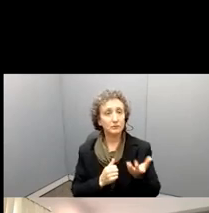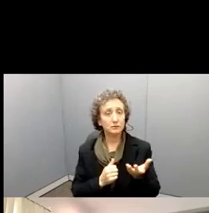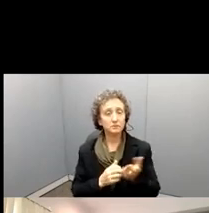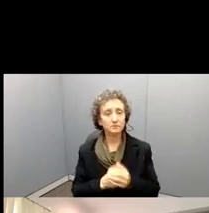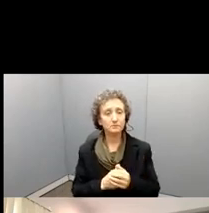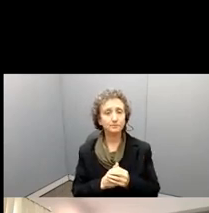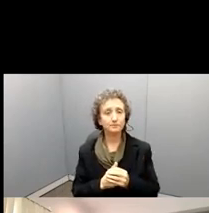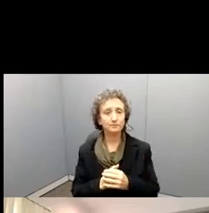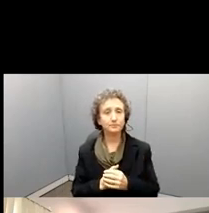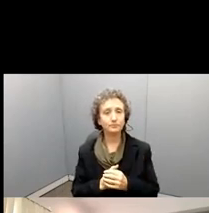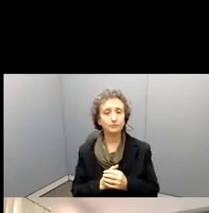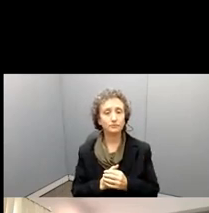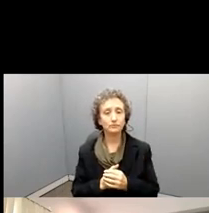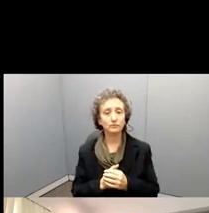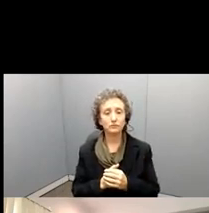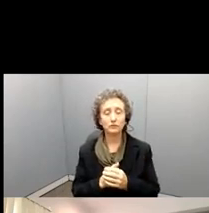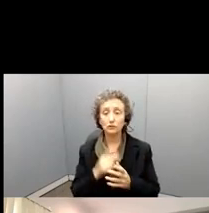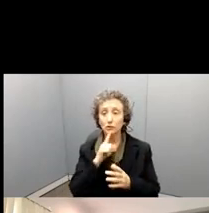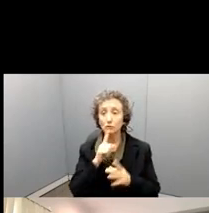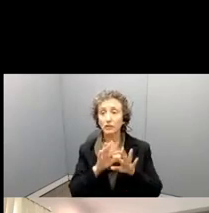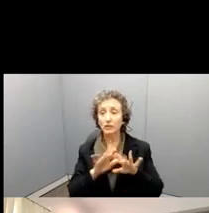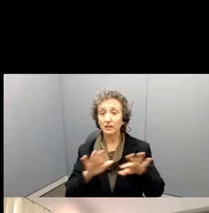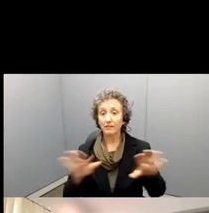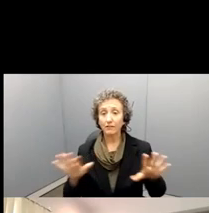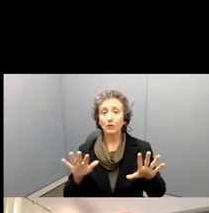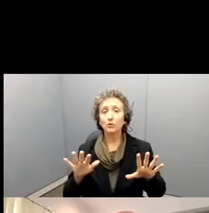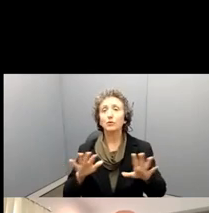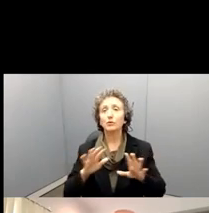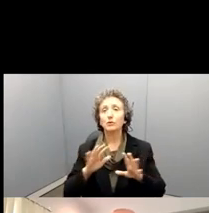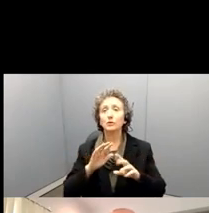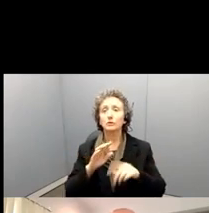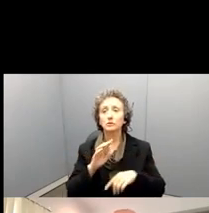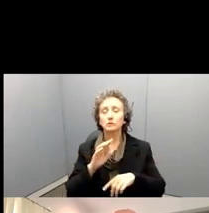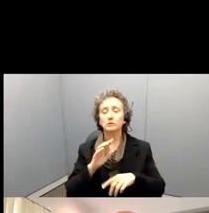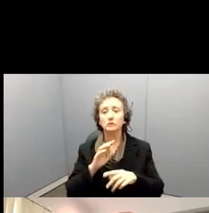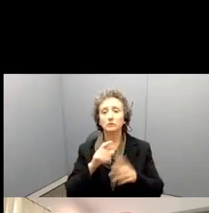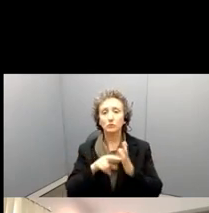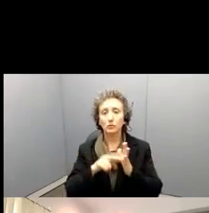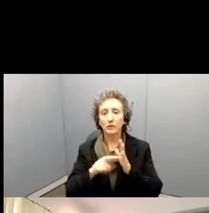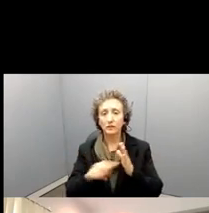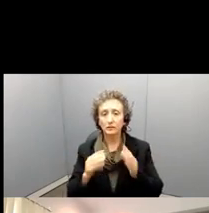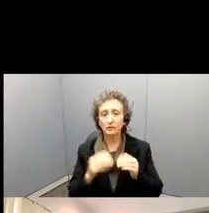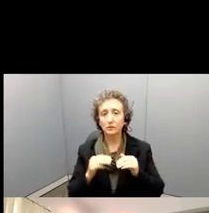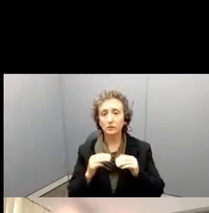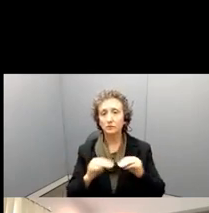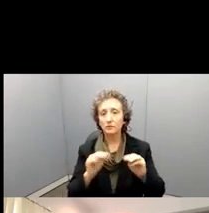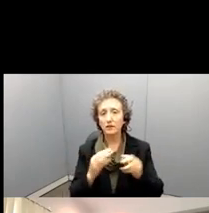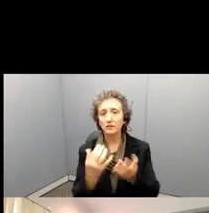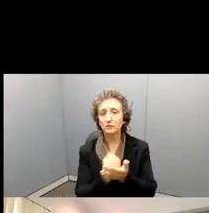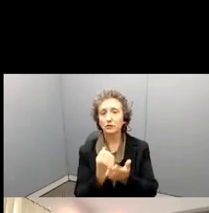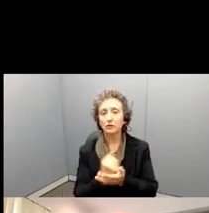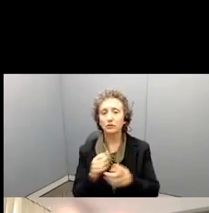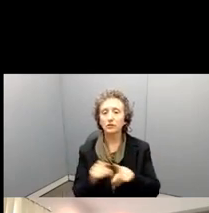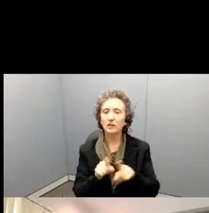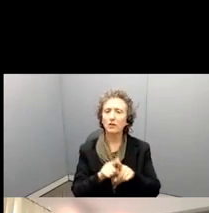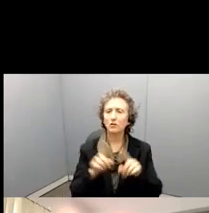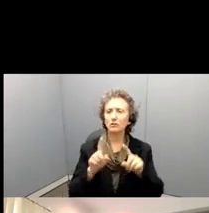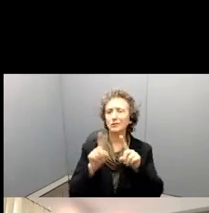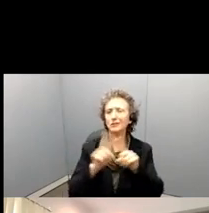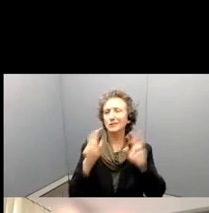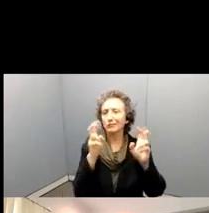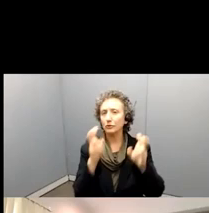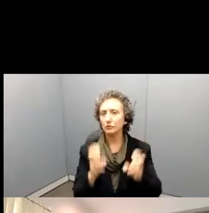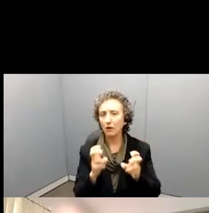you know, quite diverse research methods that are used, which often, you know, yields to just different topics that people would study within education